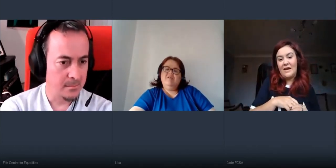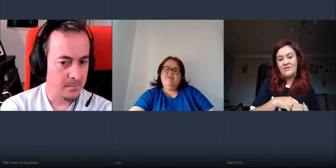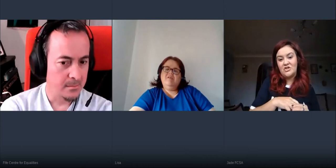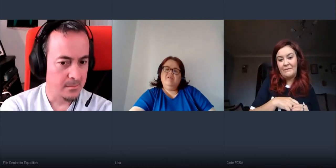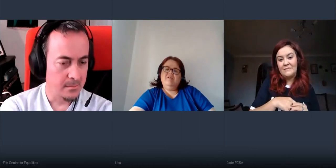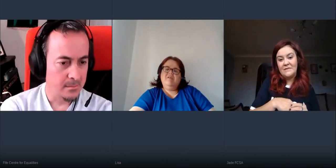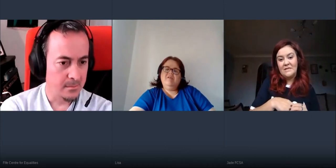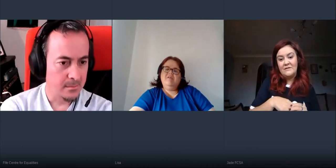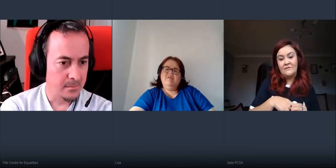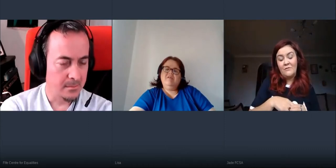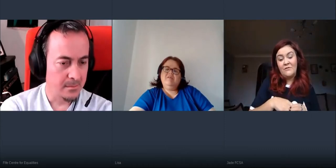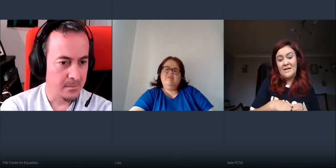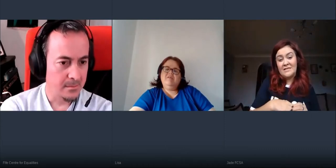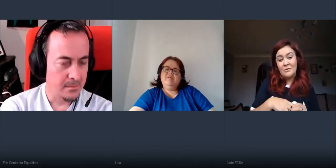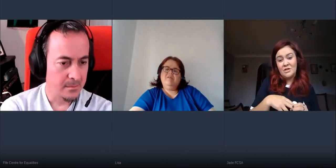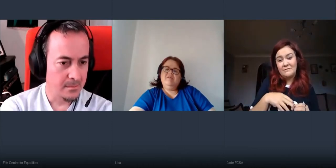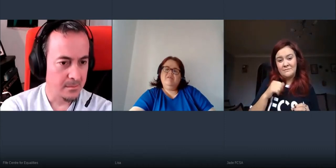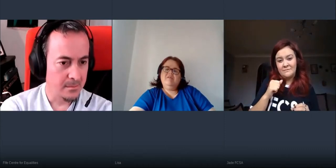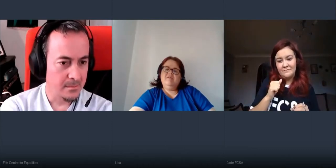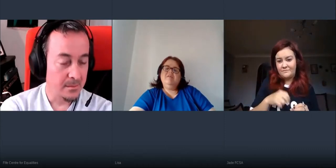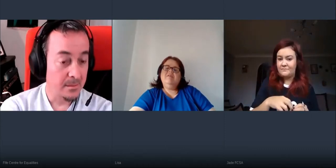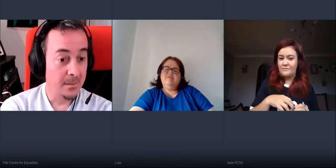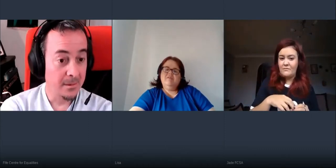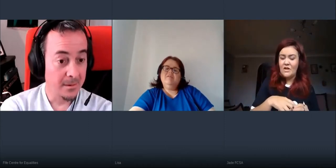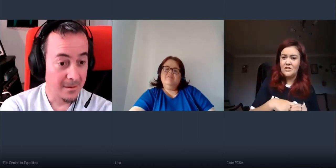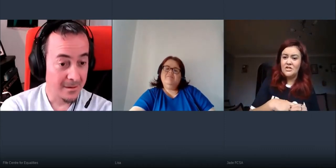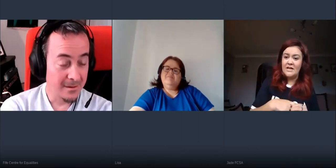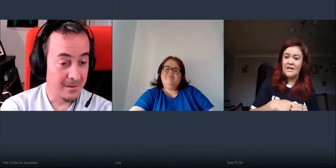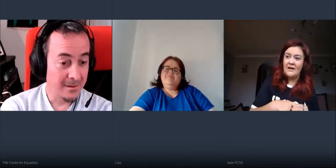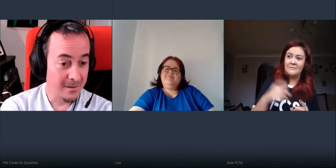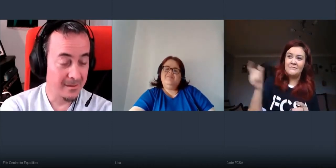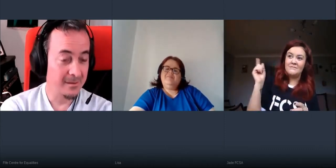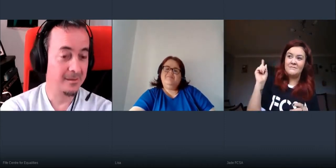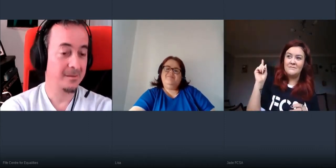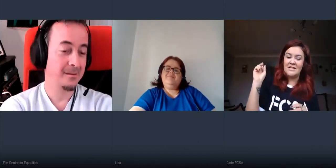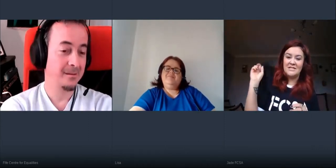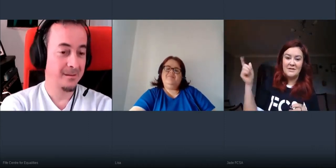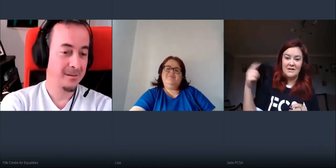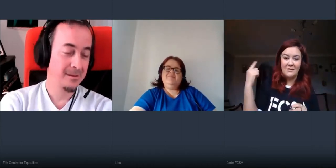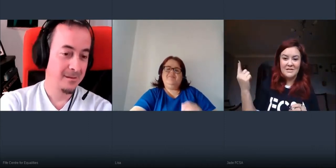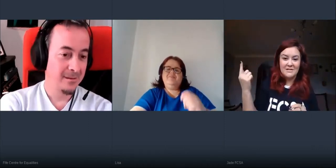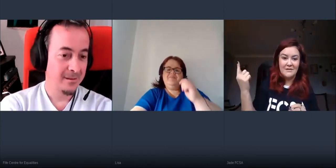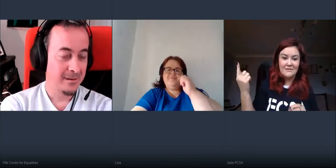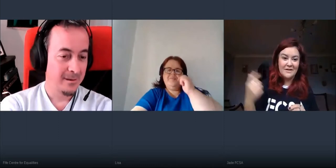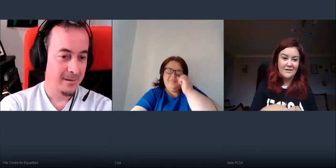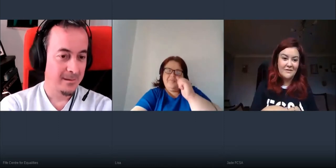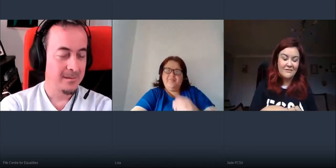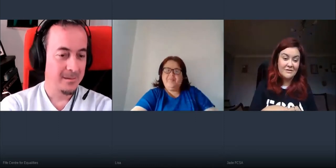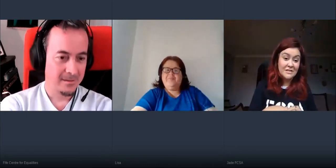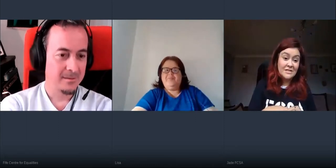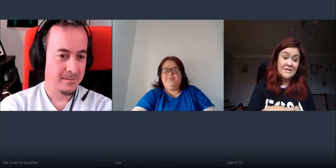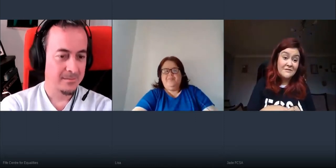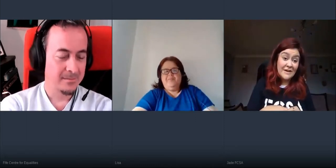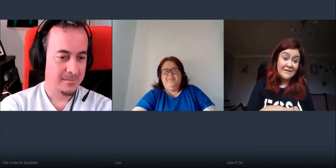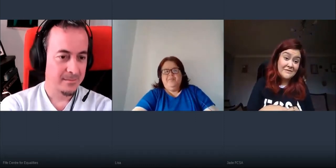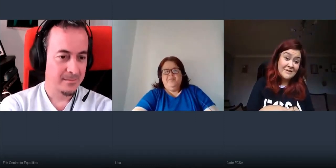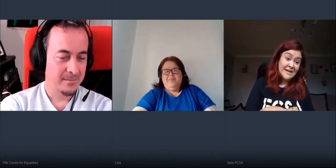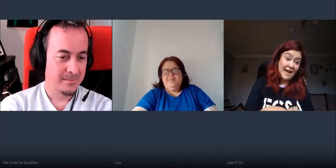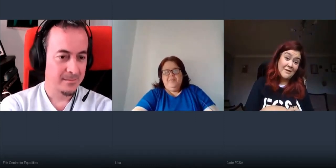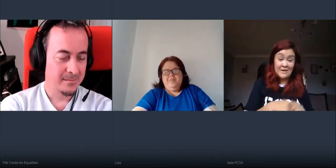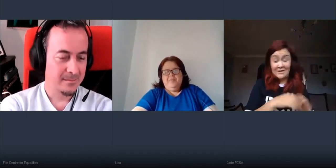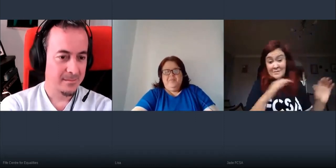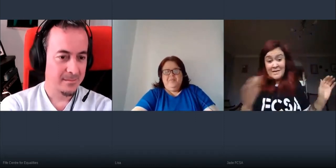live stream from vanessa motion so she um plays some of the clubs and stuff in and around fife